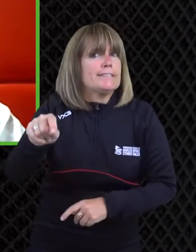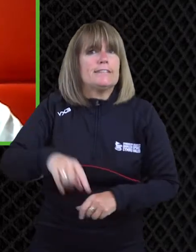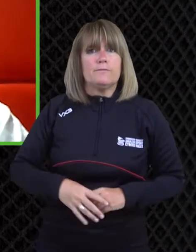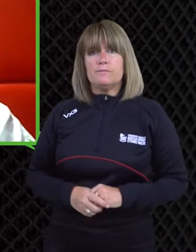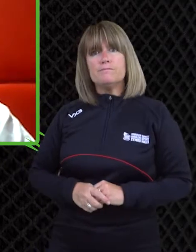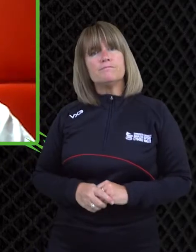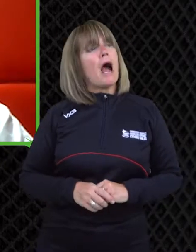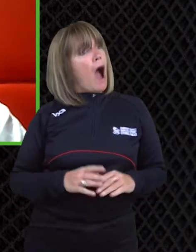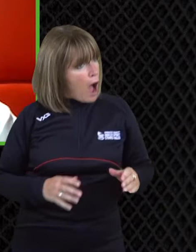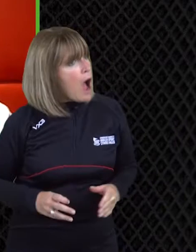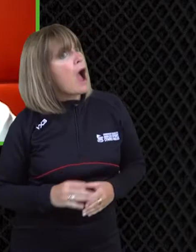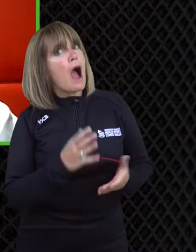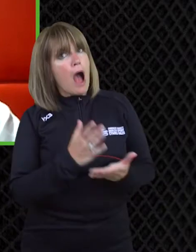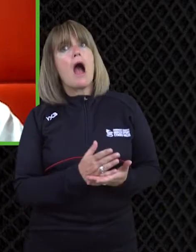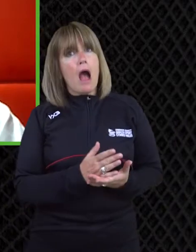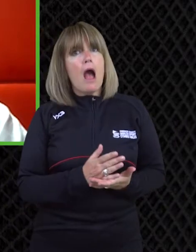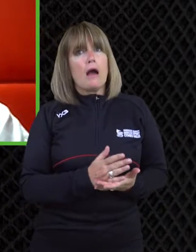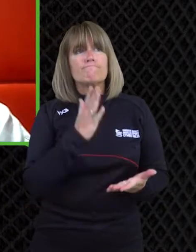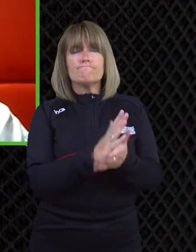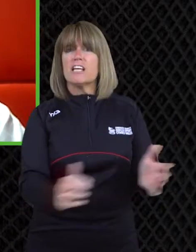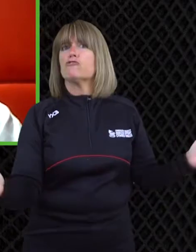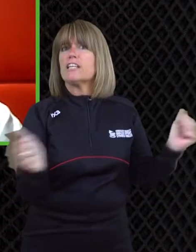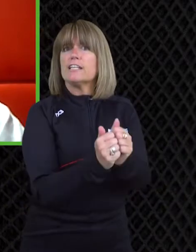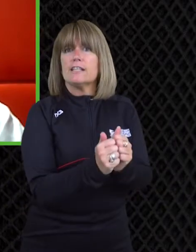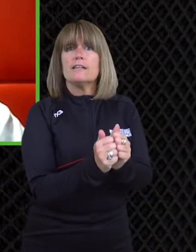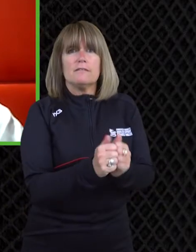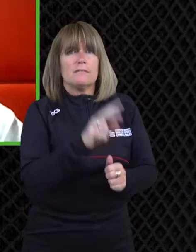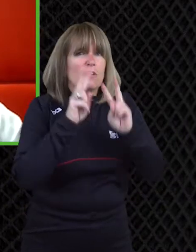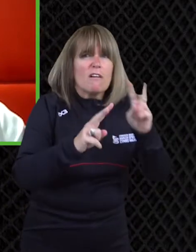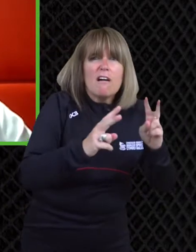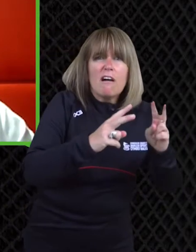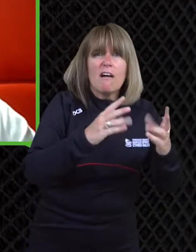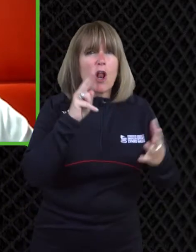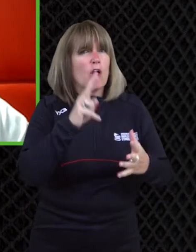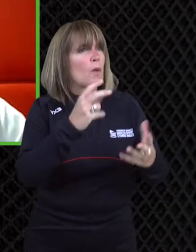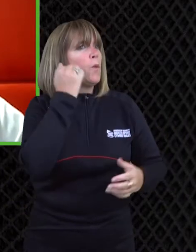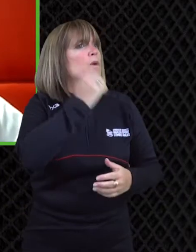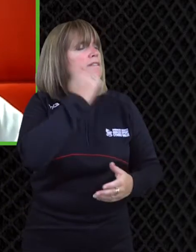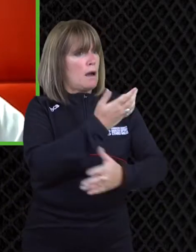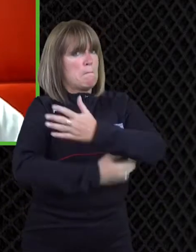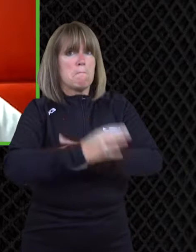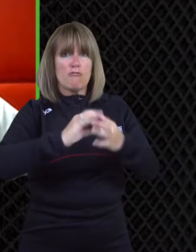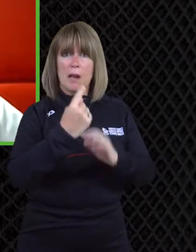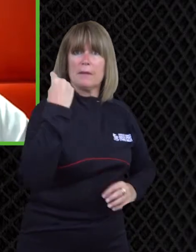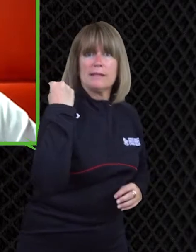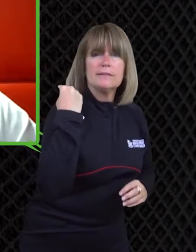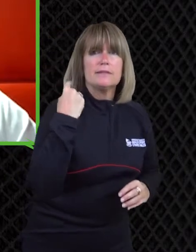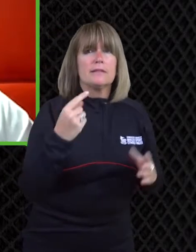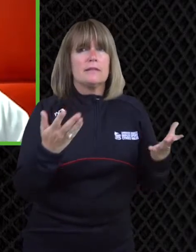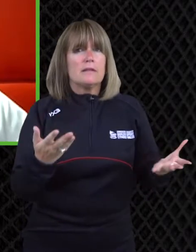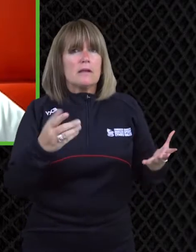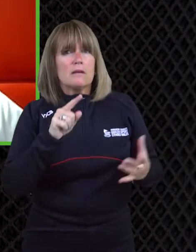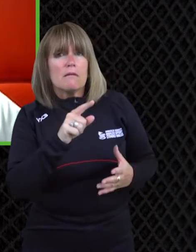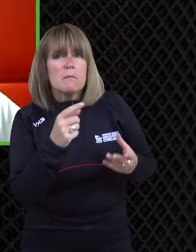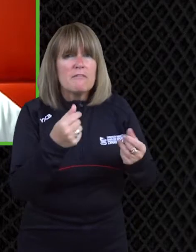and and yeah journalists want change um but it's about yeah pushing for that really yeah no i